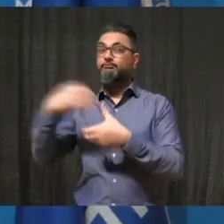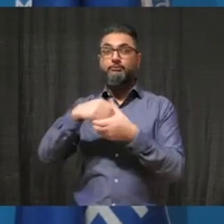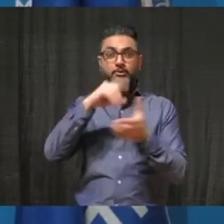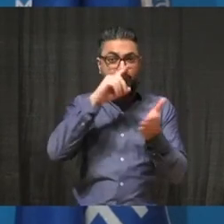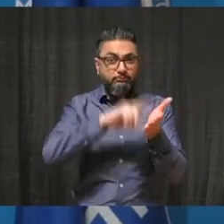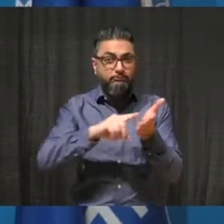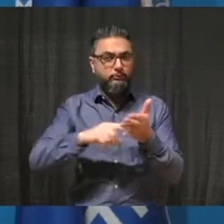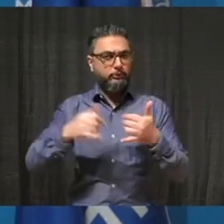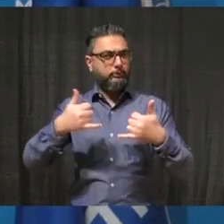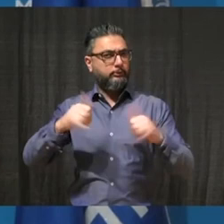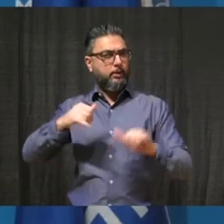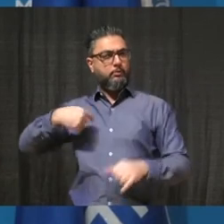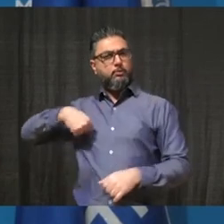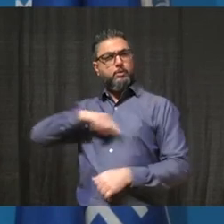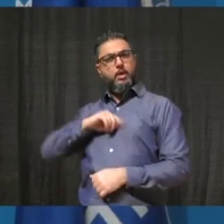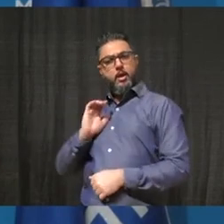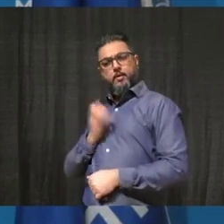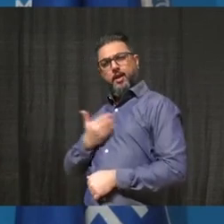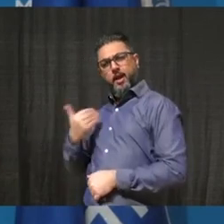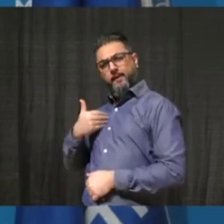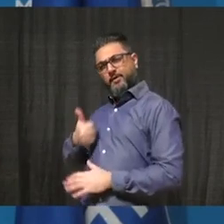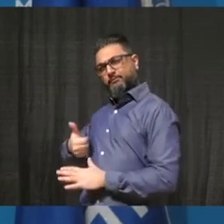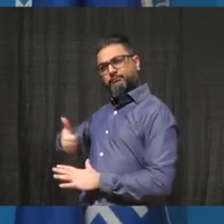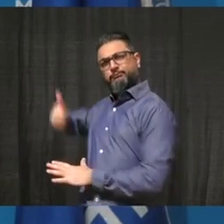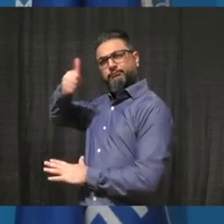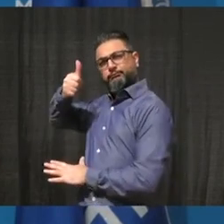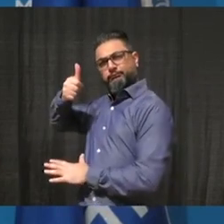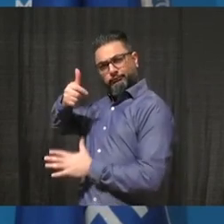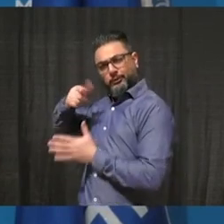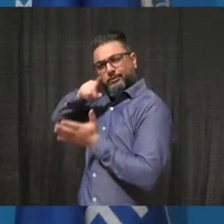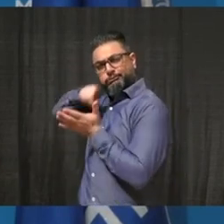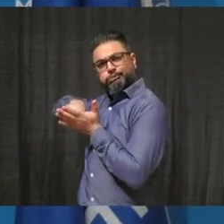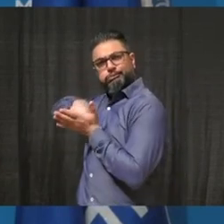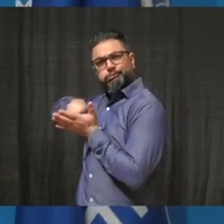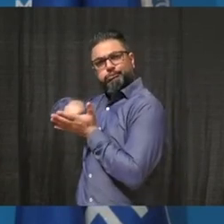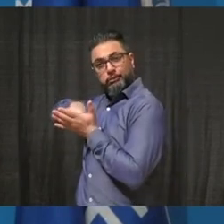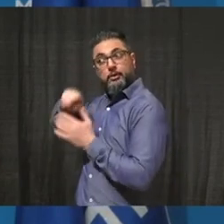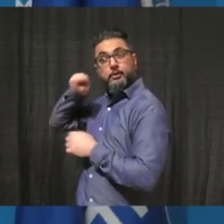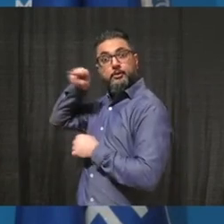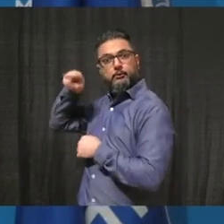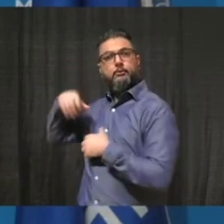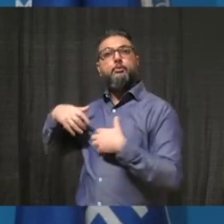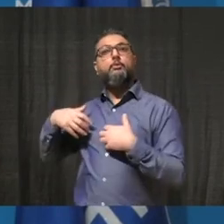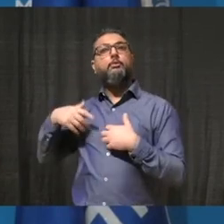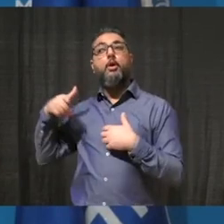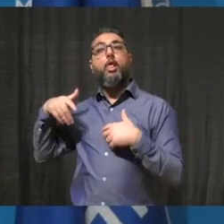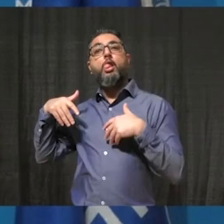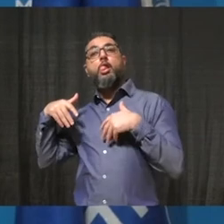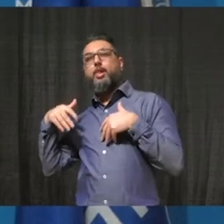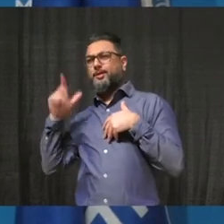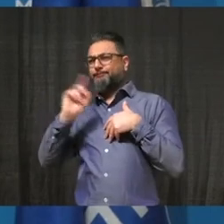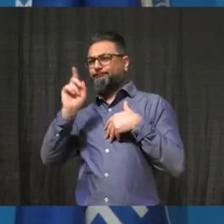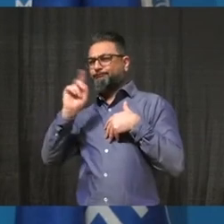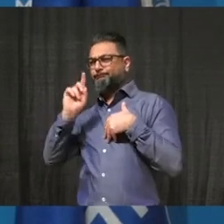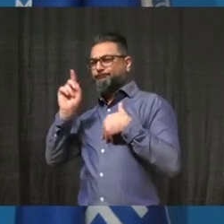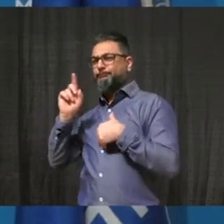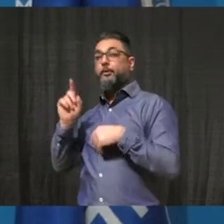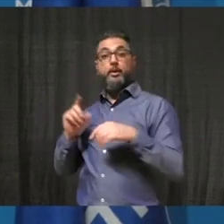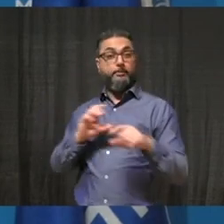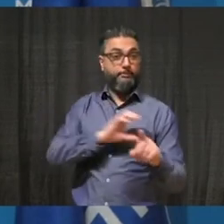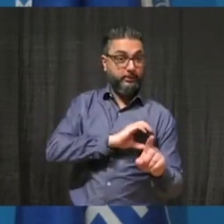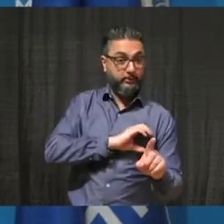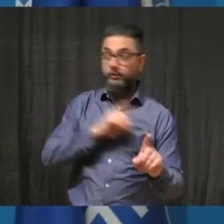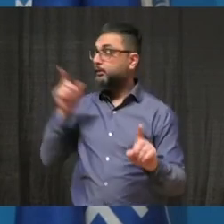integrity commissioner is still obliged to investigate if a complaint on the same matter is made and once the criminal investigation